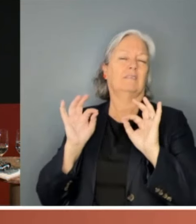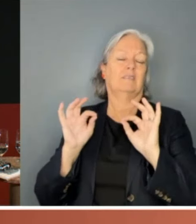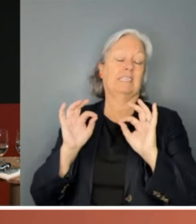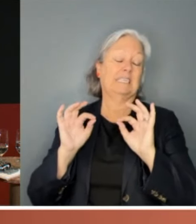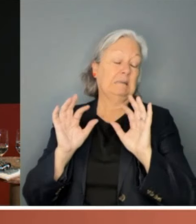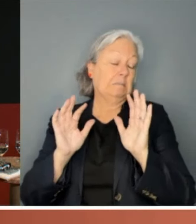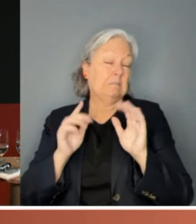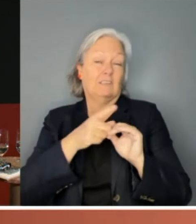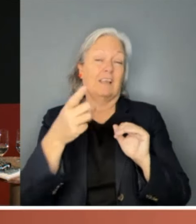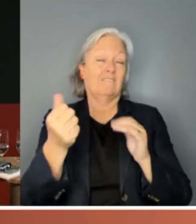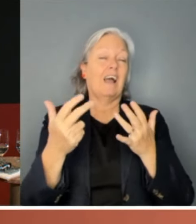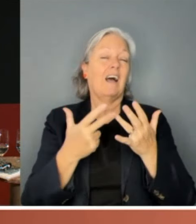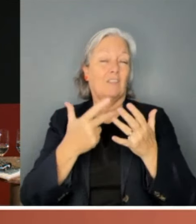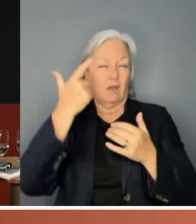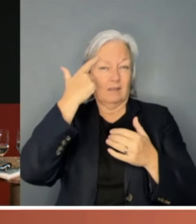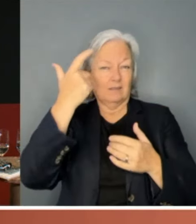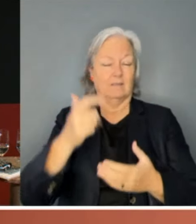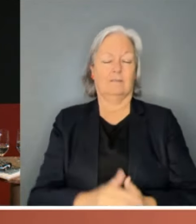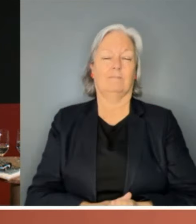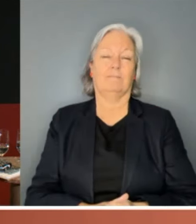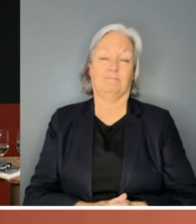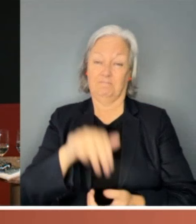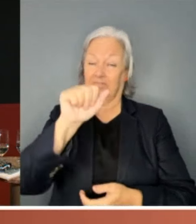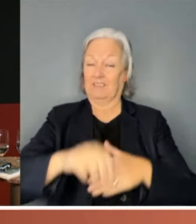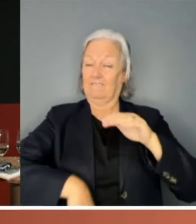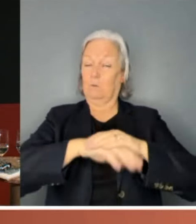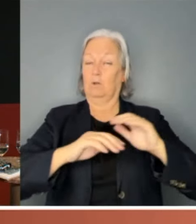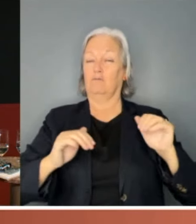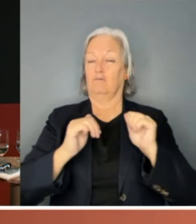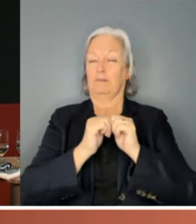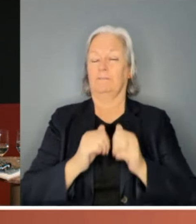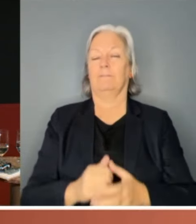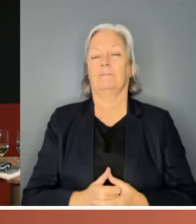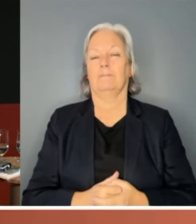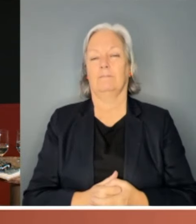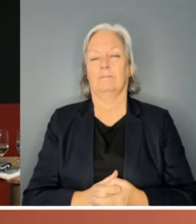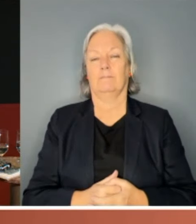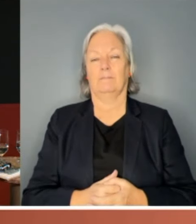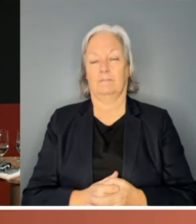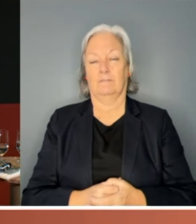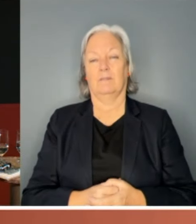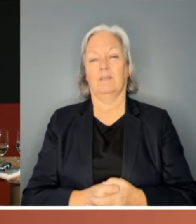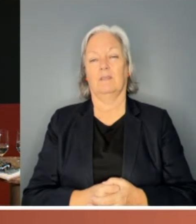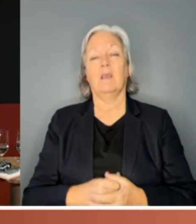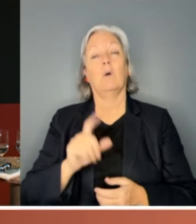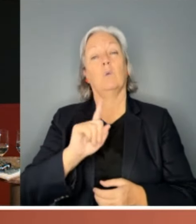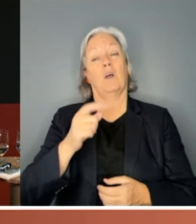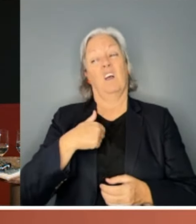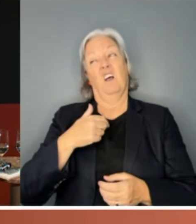ideas. Well, I thoroughly agree with you on that, absolutely. Look, the only thing I would add to that is,